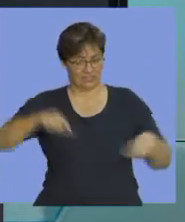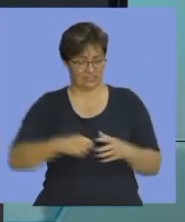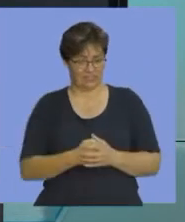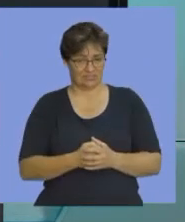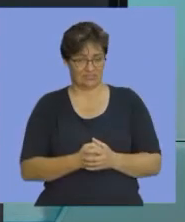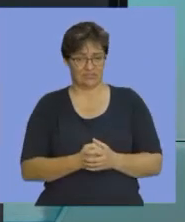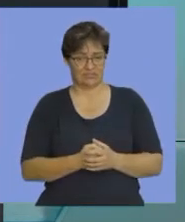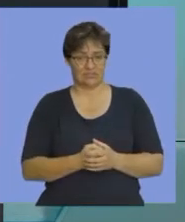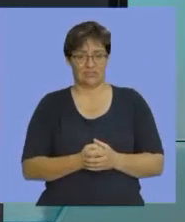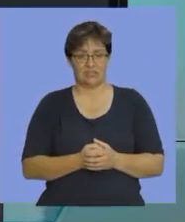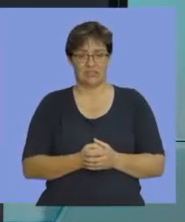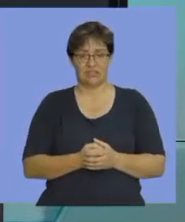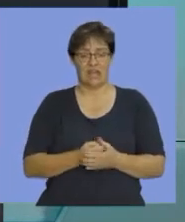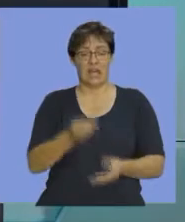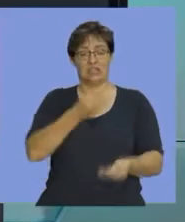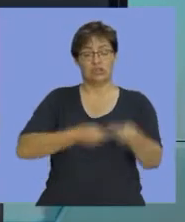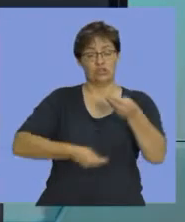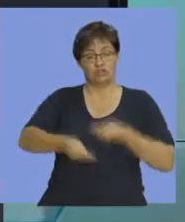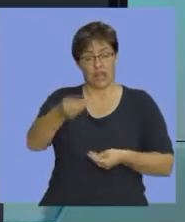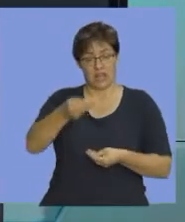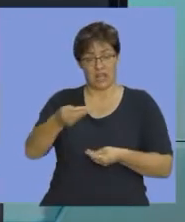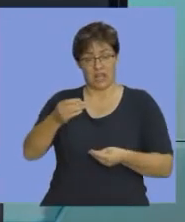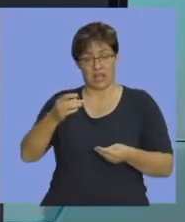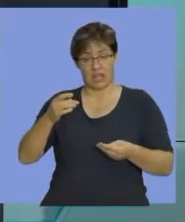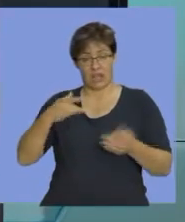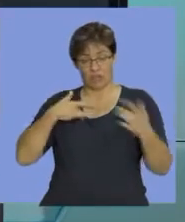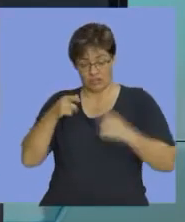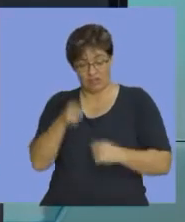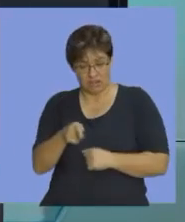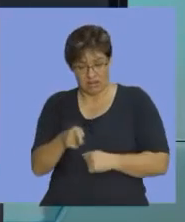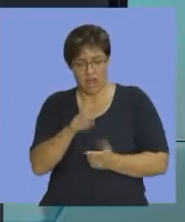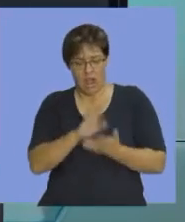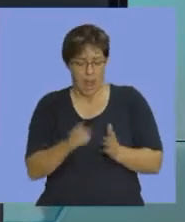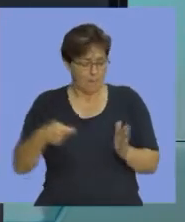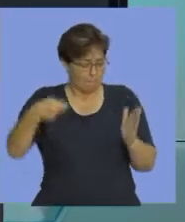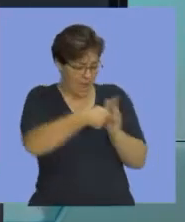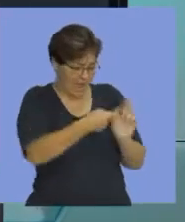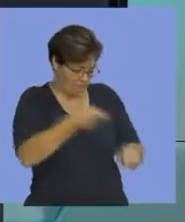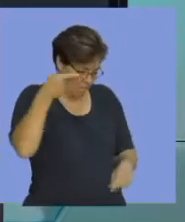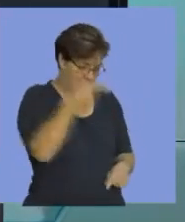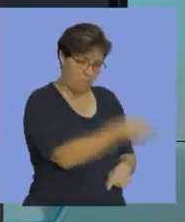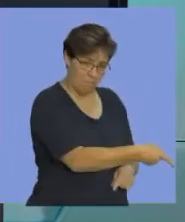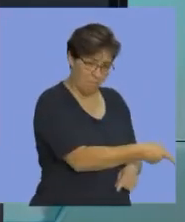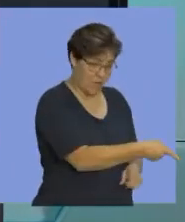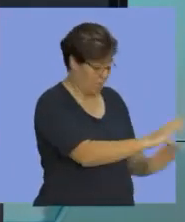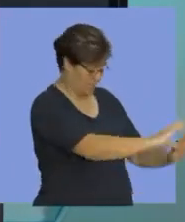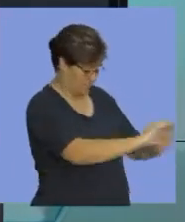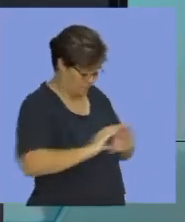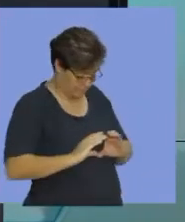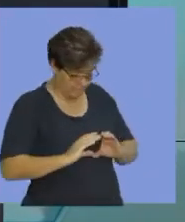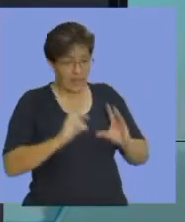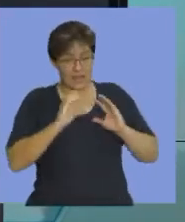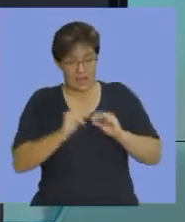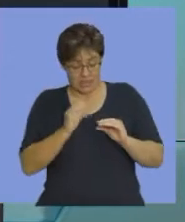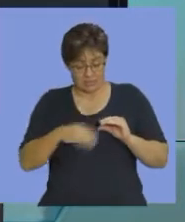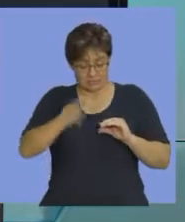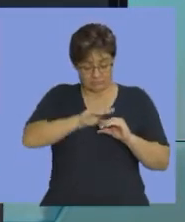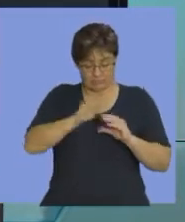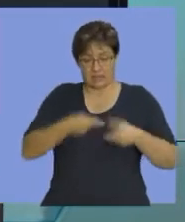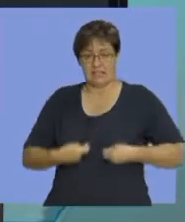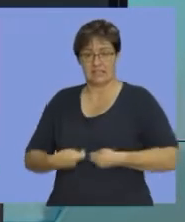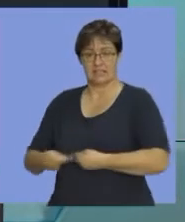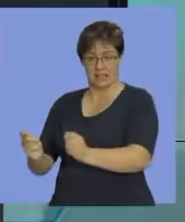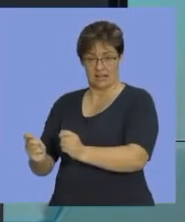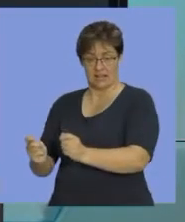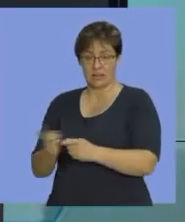buys a finished product, adds a markup to it and sells the product. However, your